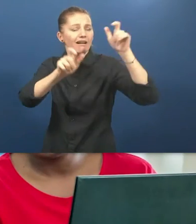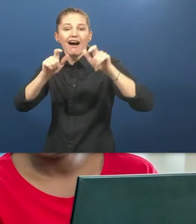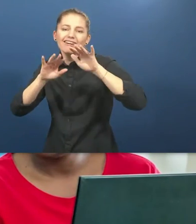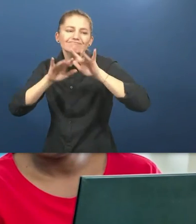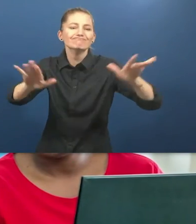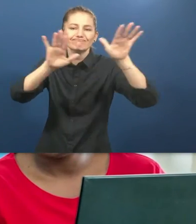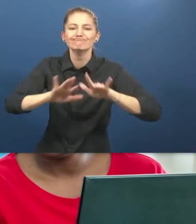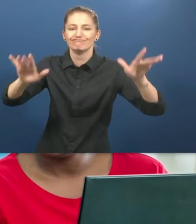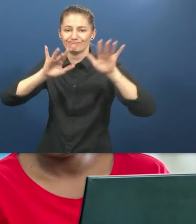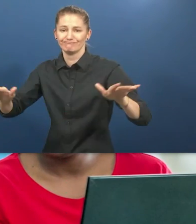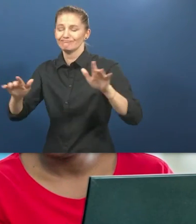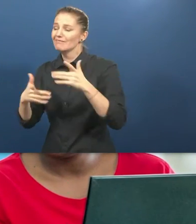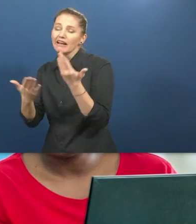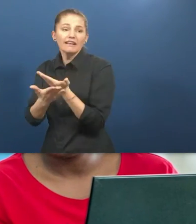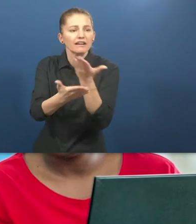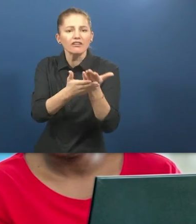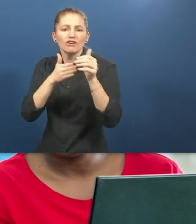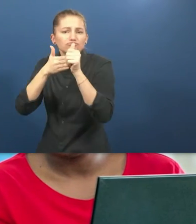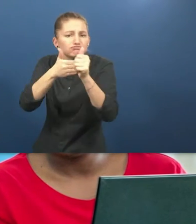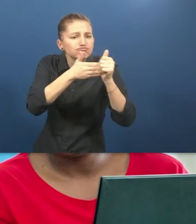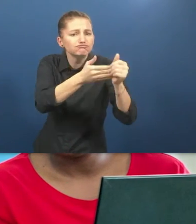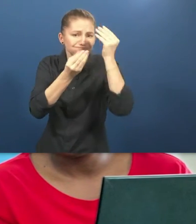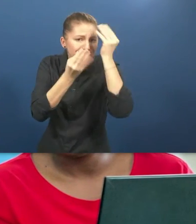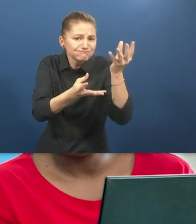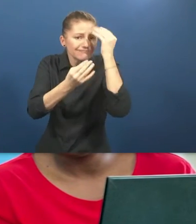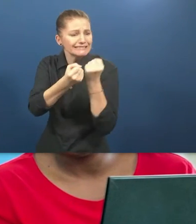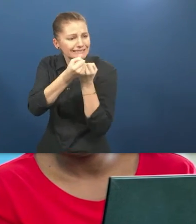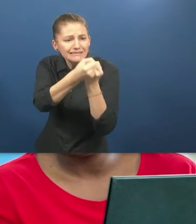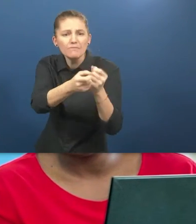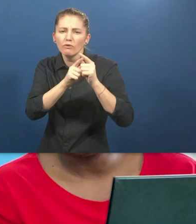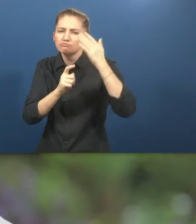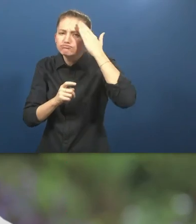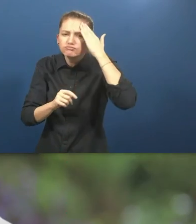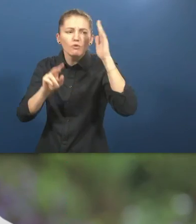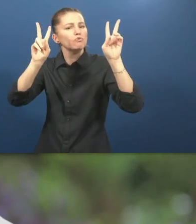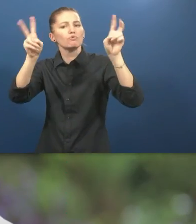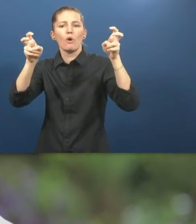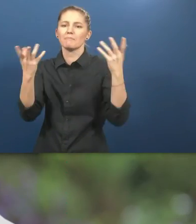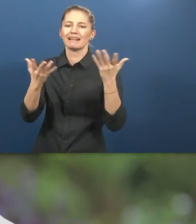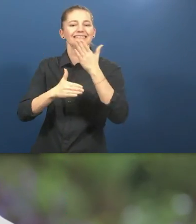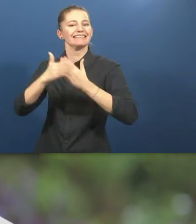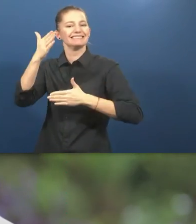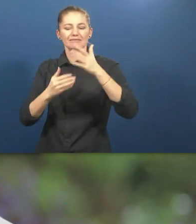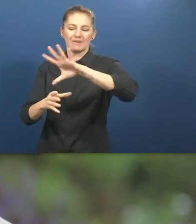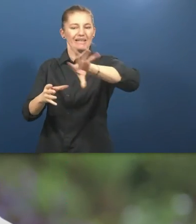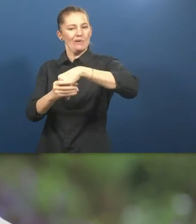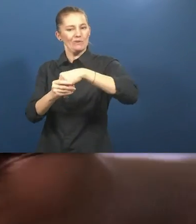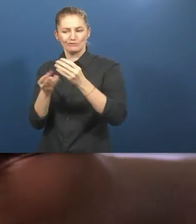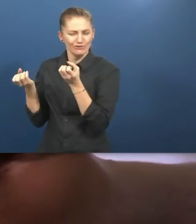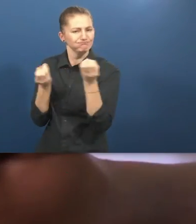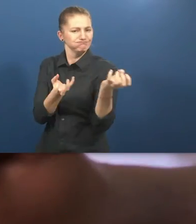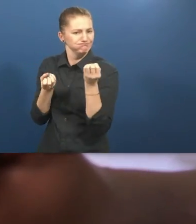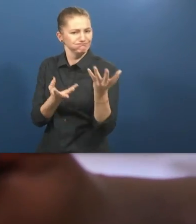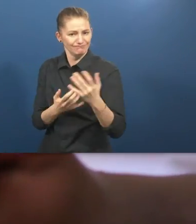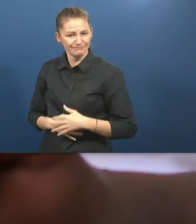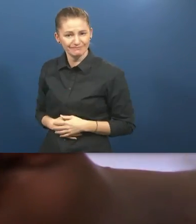provide guidance, support, and technical knowledge on disability inclusion. Also, the other unique